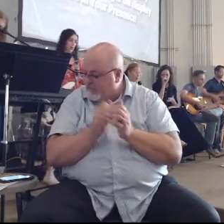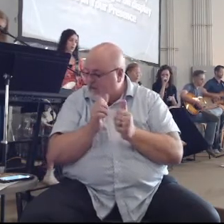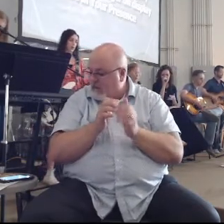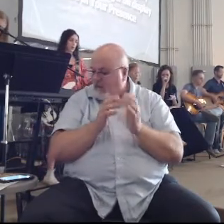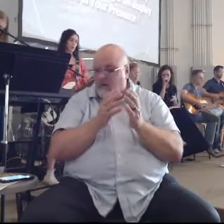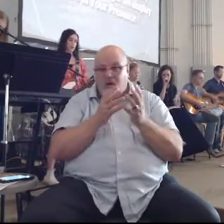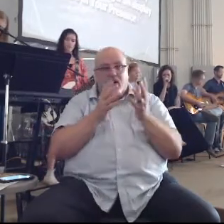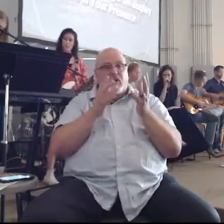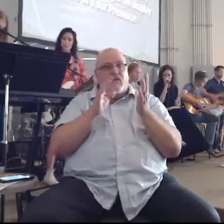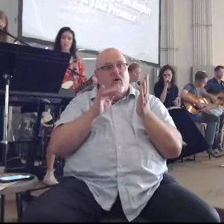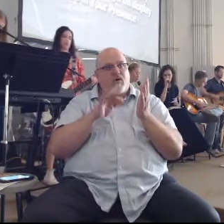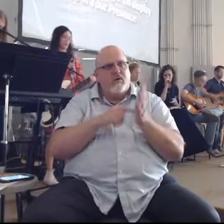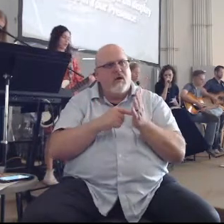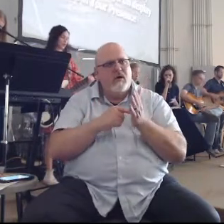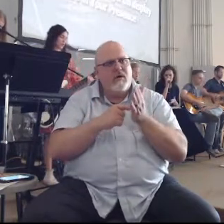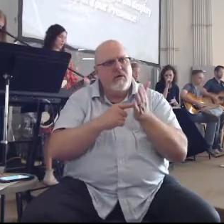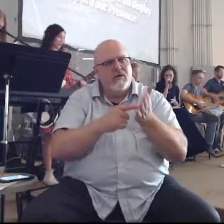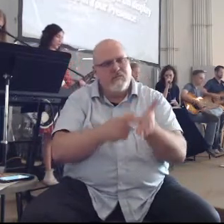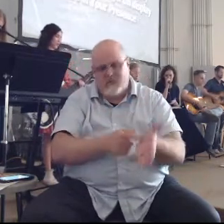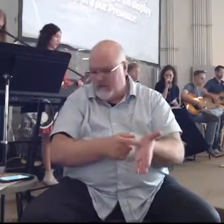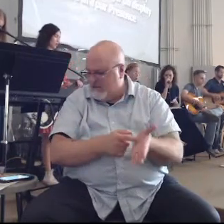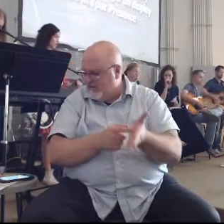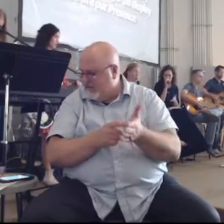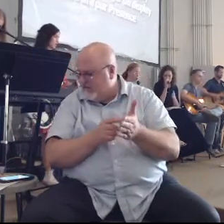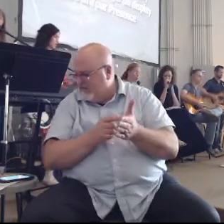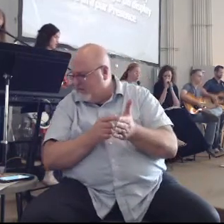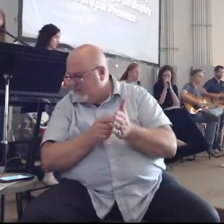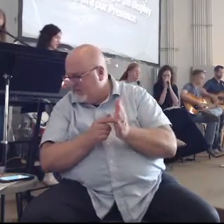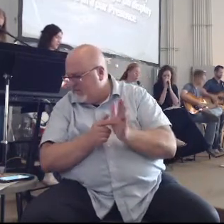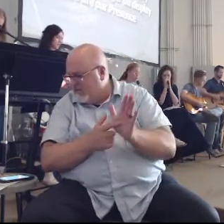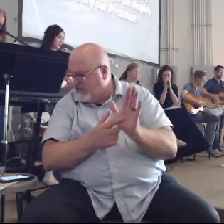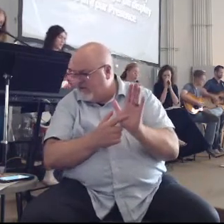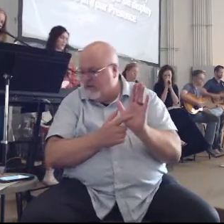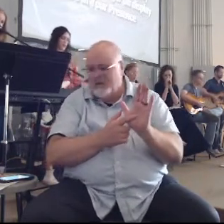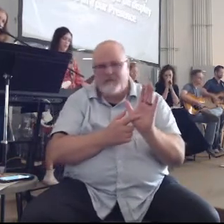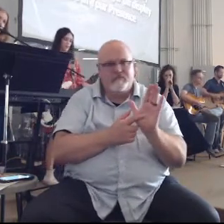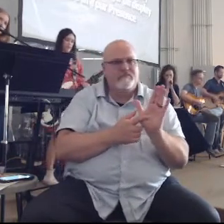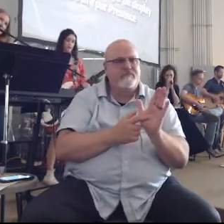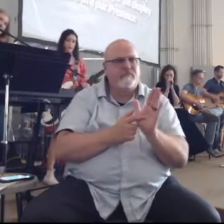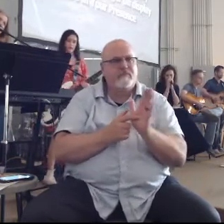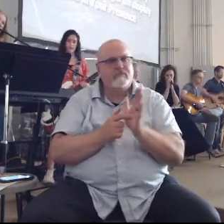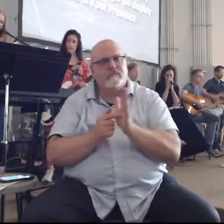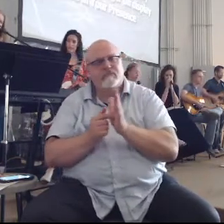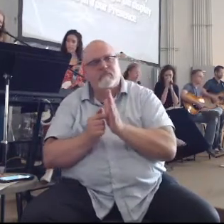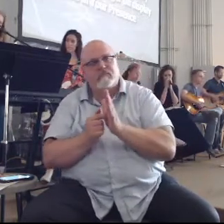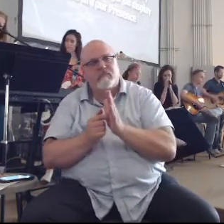crown No longer long Don't miss me